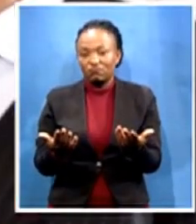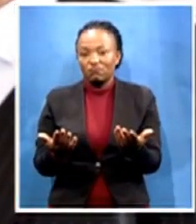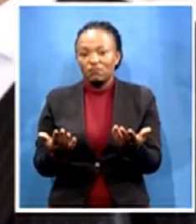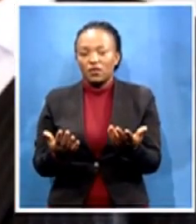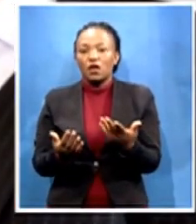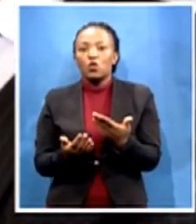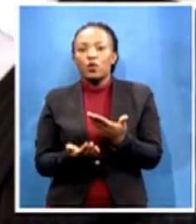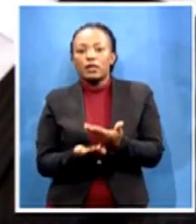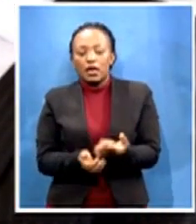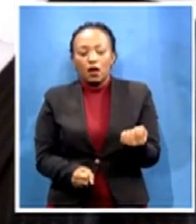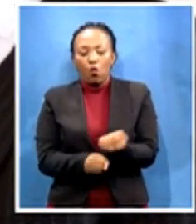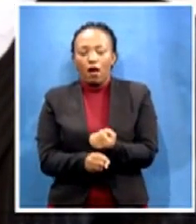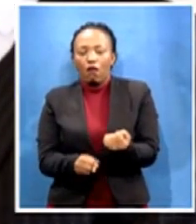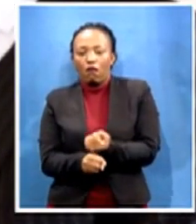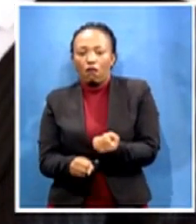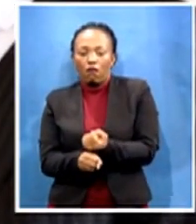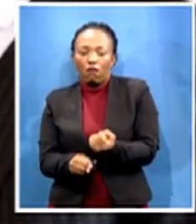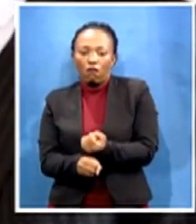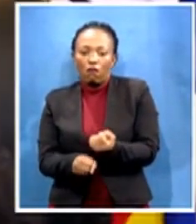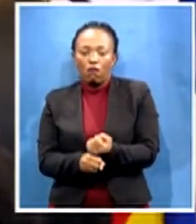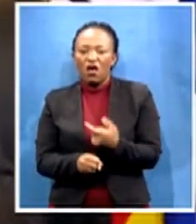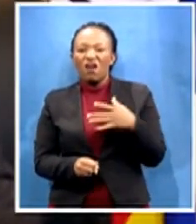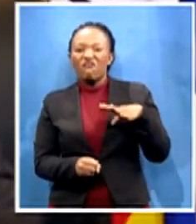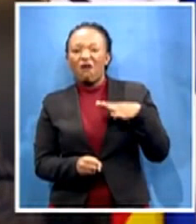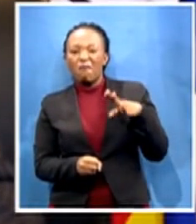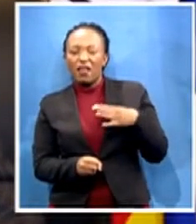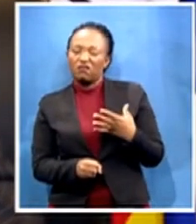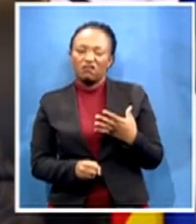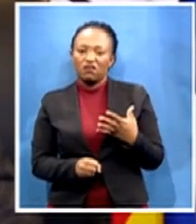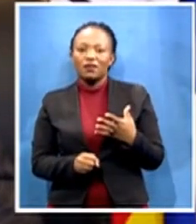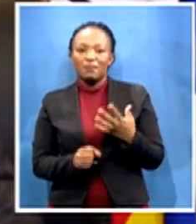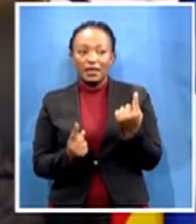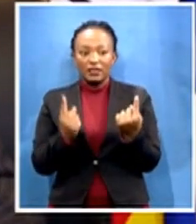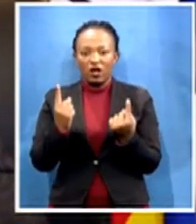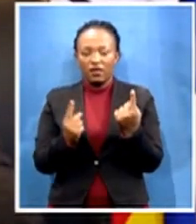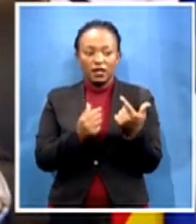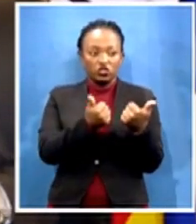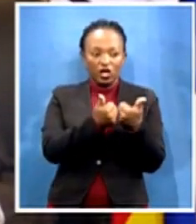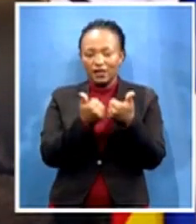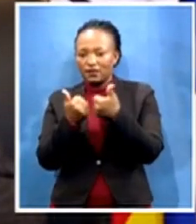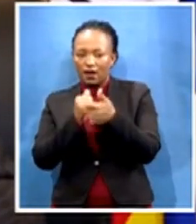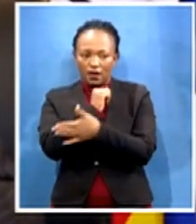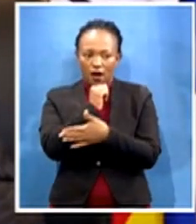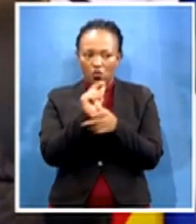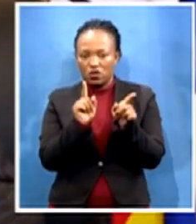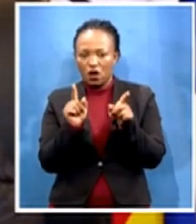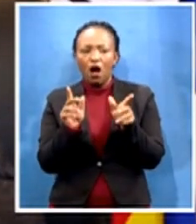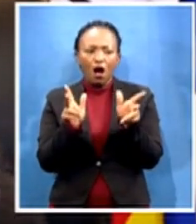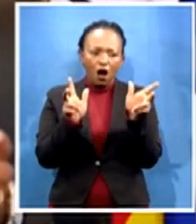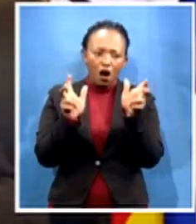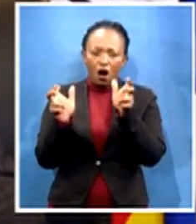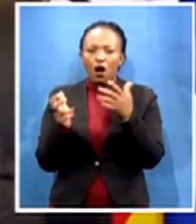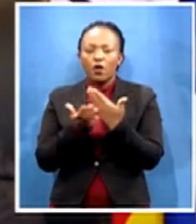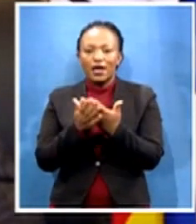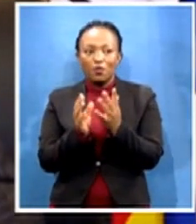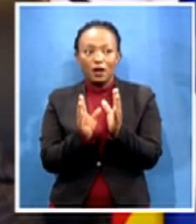each other's challenges so that we can put them in context when we meet in this big fora,